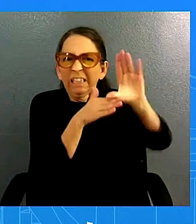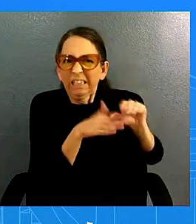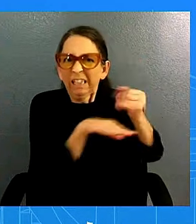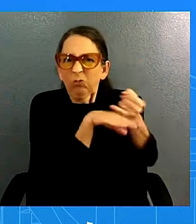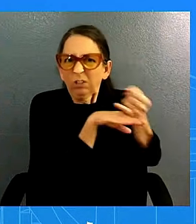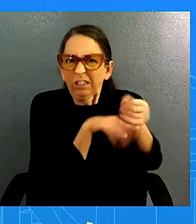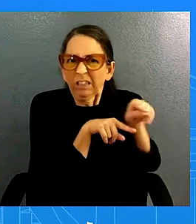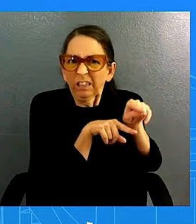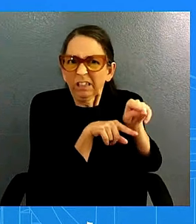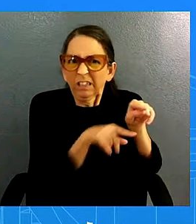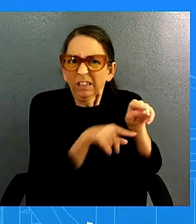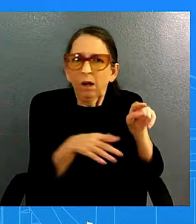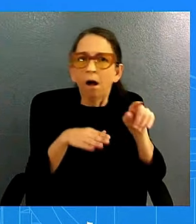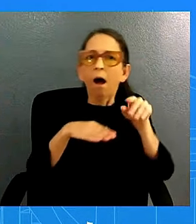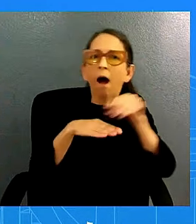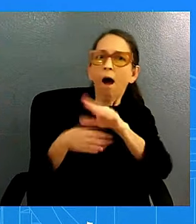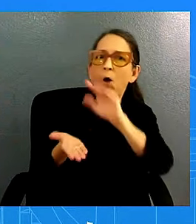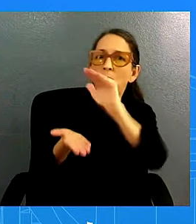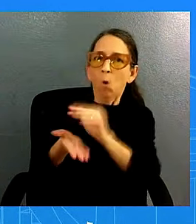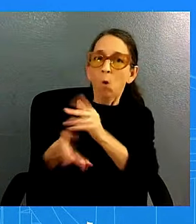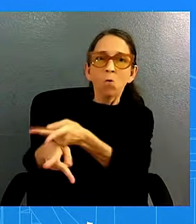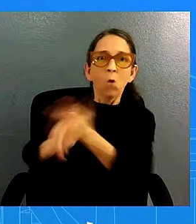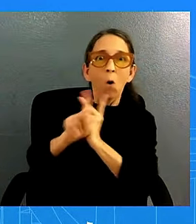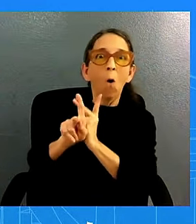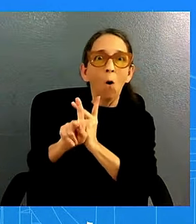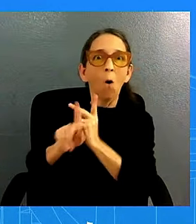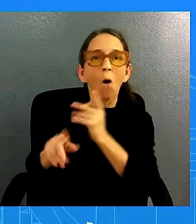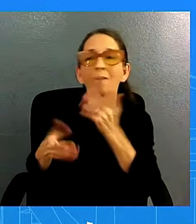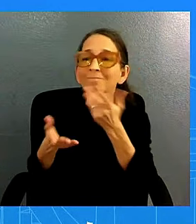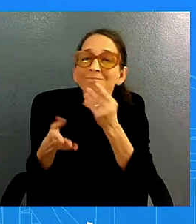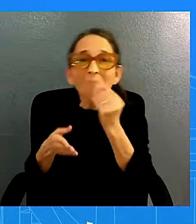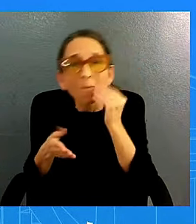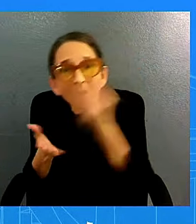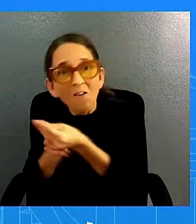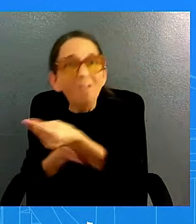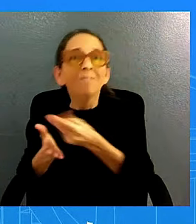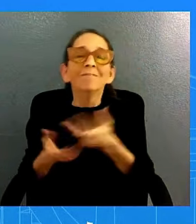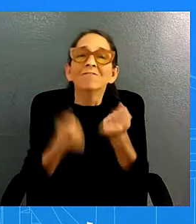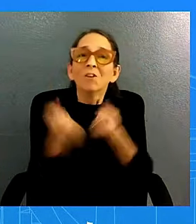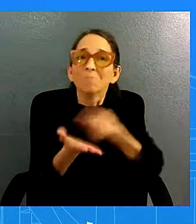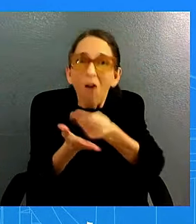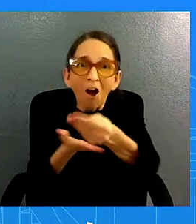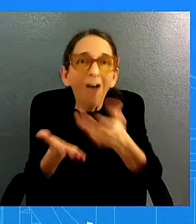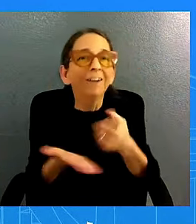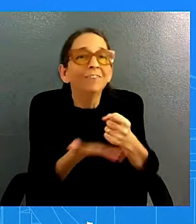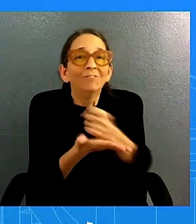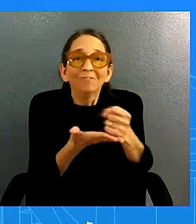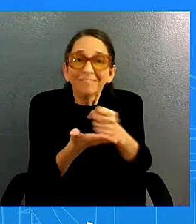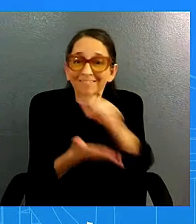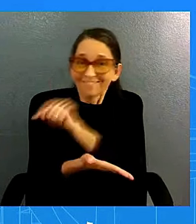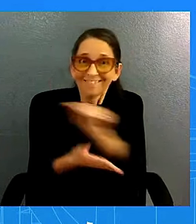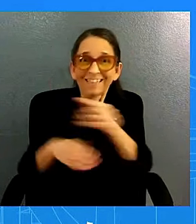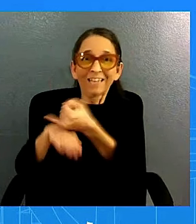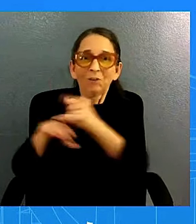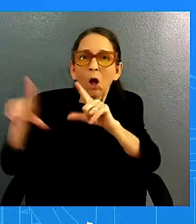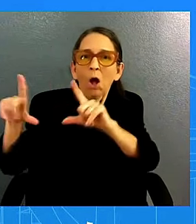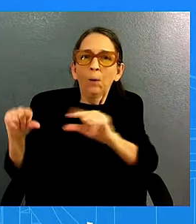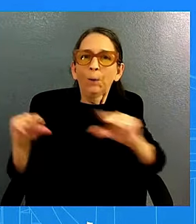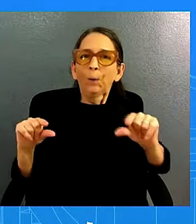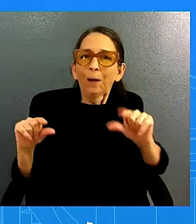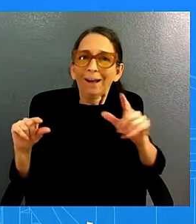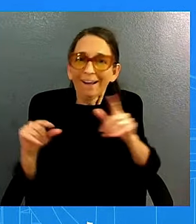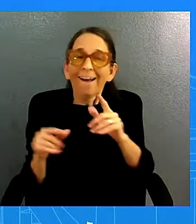homes cars credit cards and borrowing to start or build a business the fed's action also